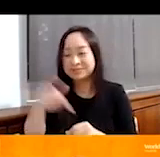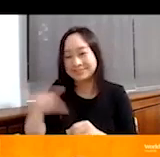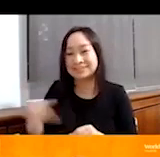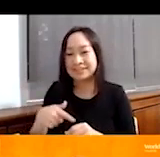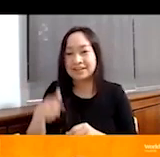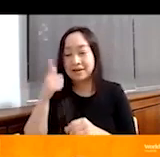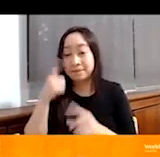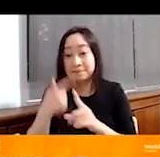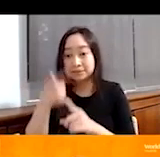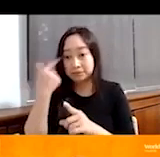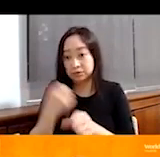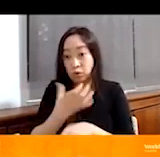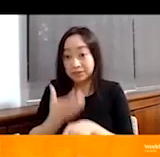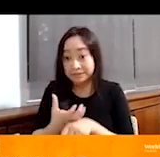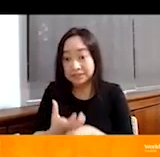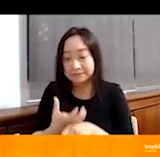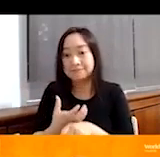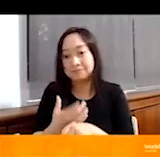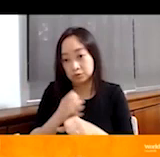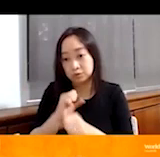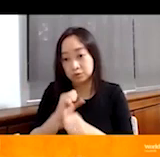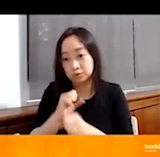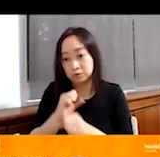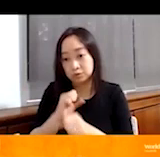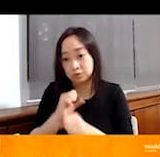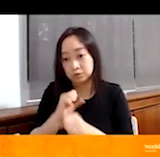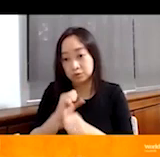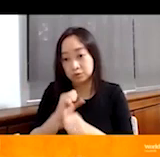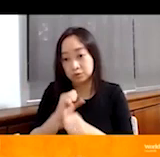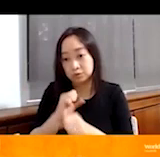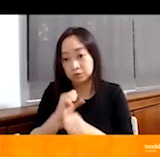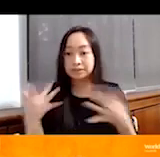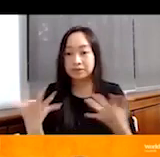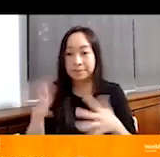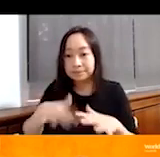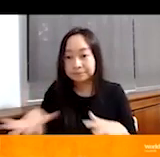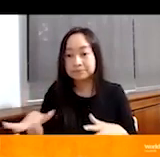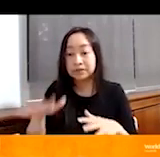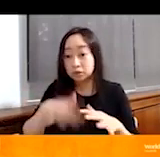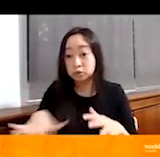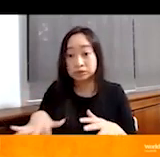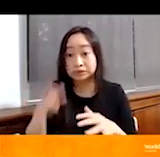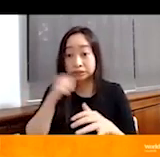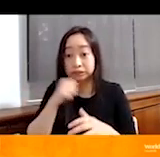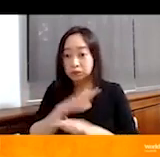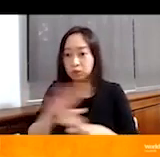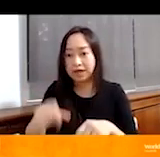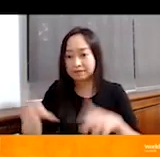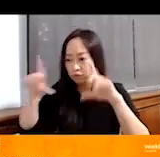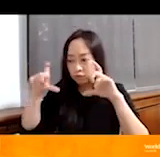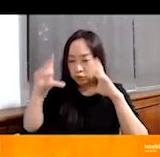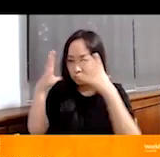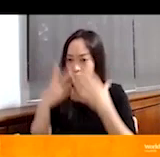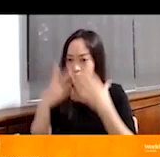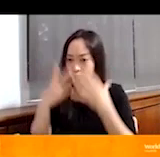conservative society, they're in particular, very concerned about adolescent girls. There are photos to be taken. They don't want them to be